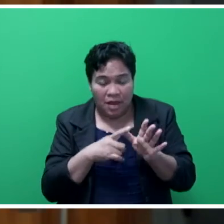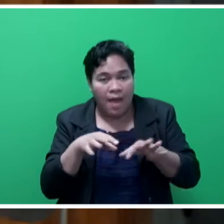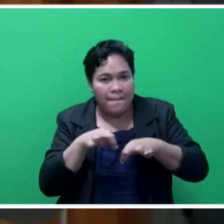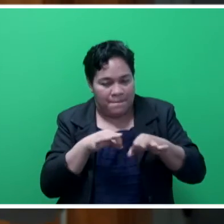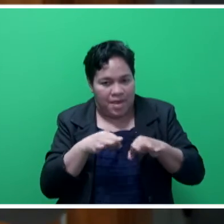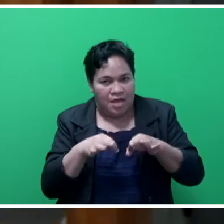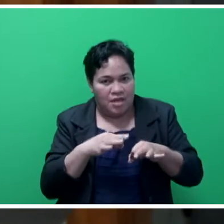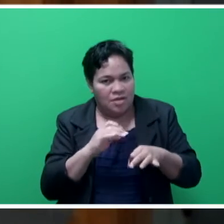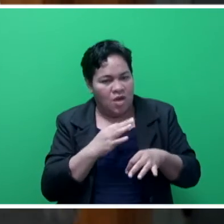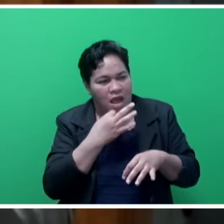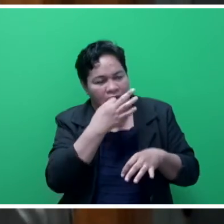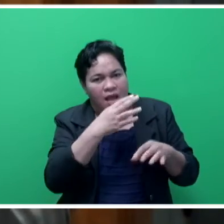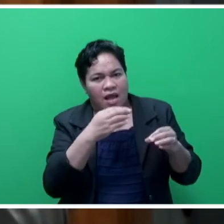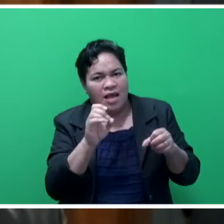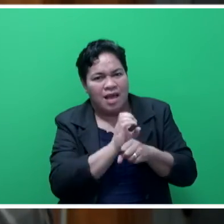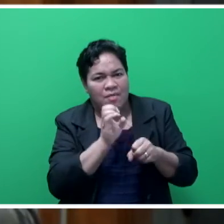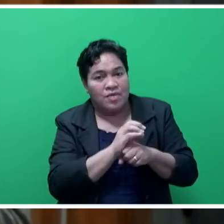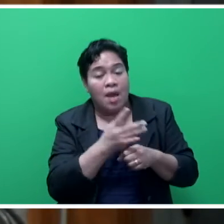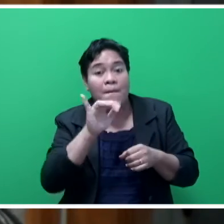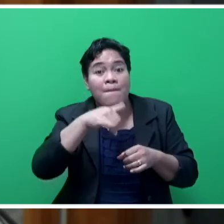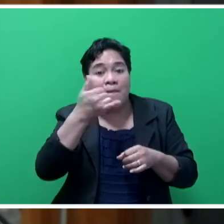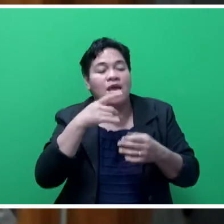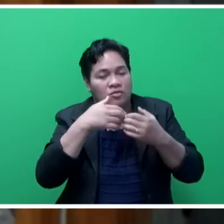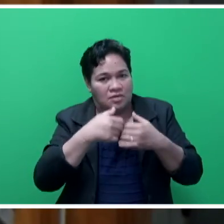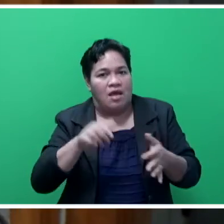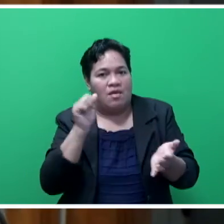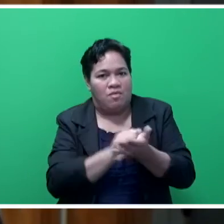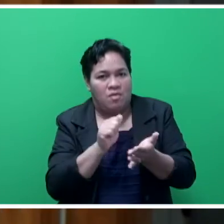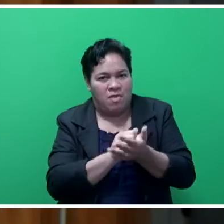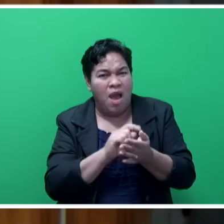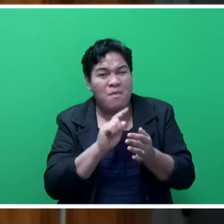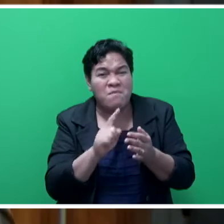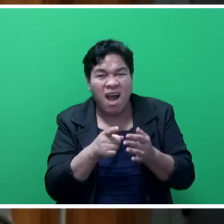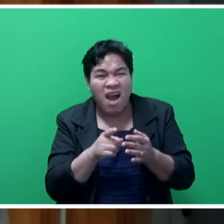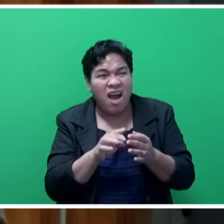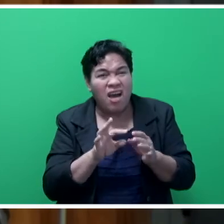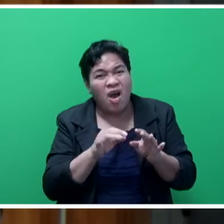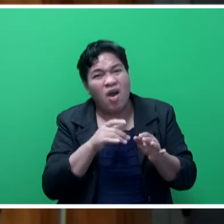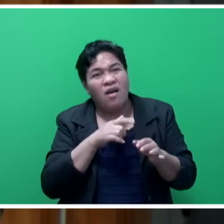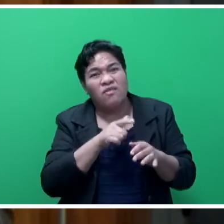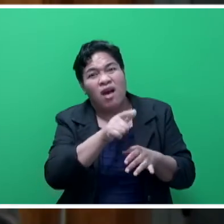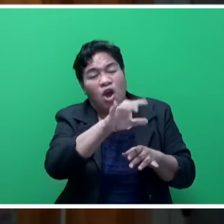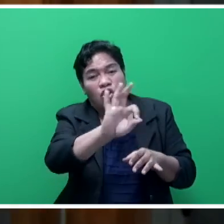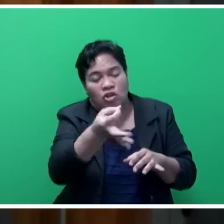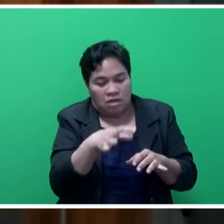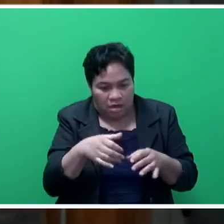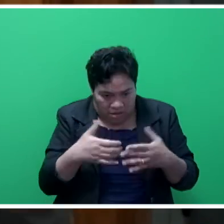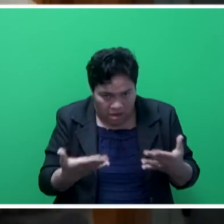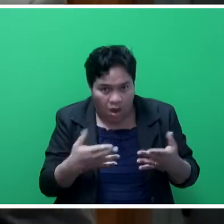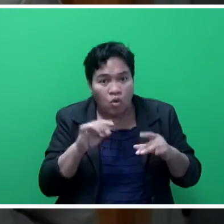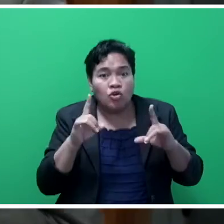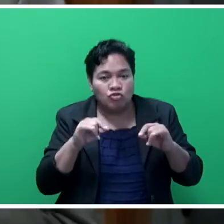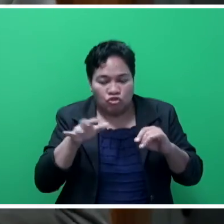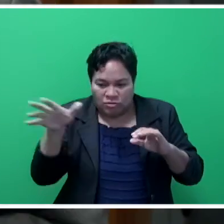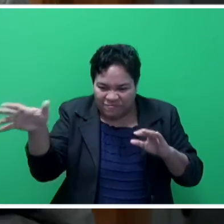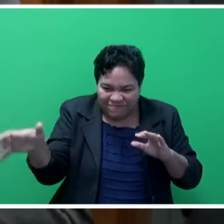contractor on board by the month of May. So in the meantime, what they do, before they await that time, they completely rehabilitate the road. That means they rip